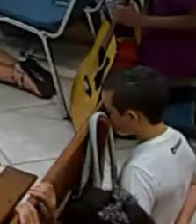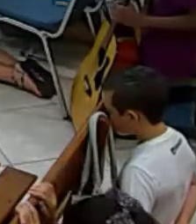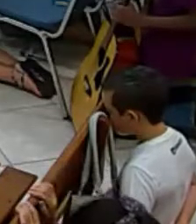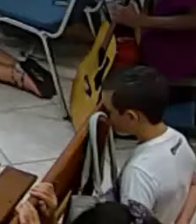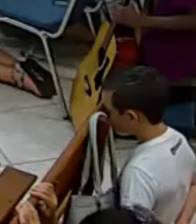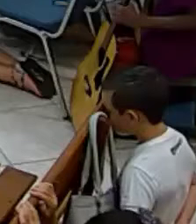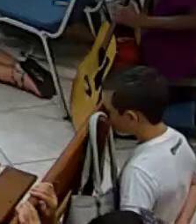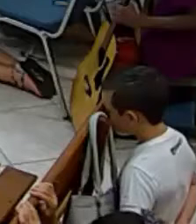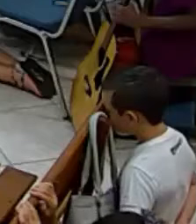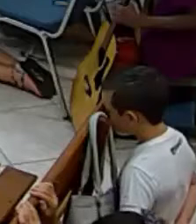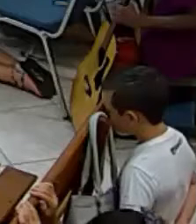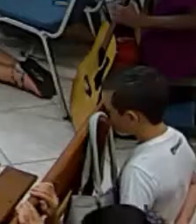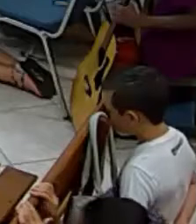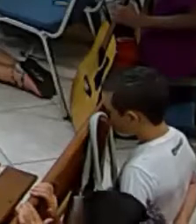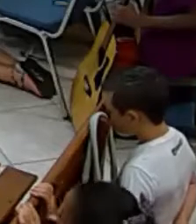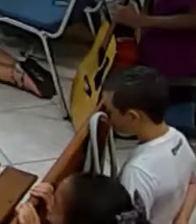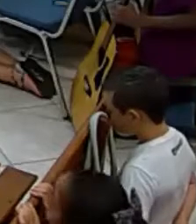victories.